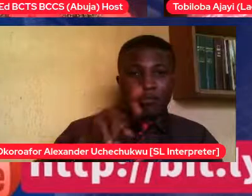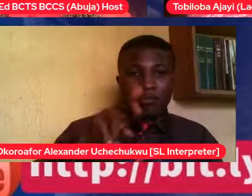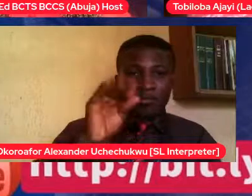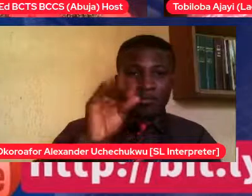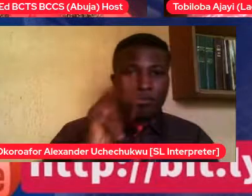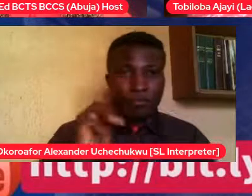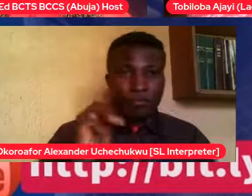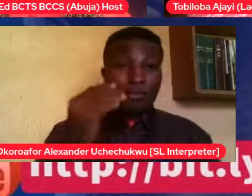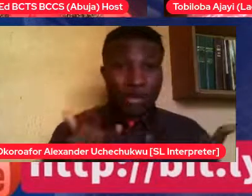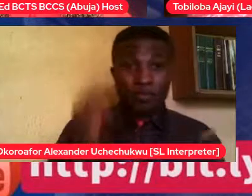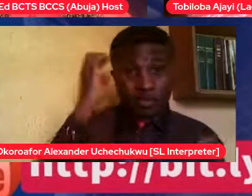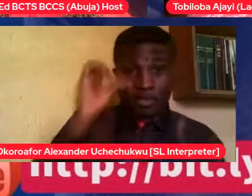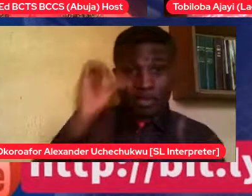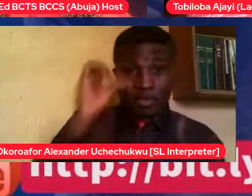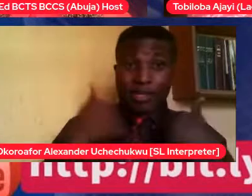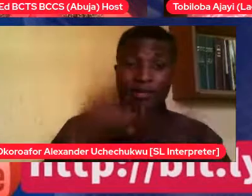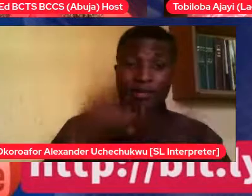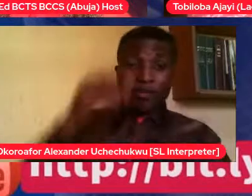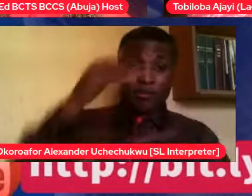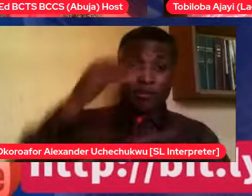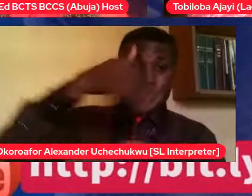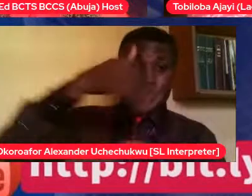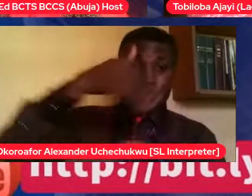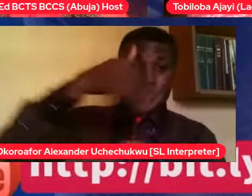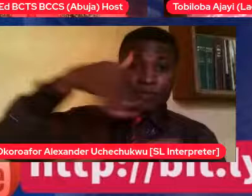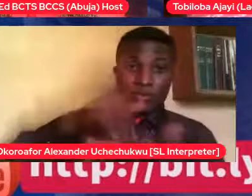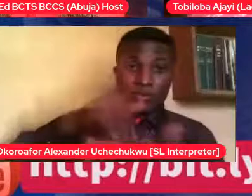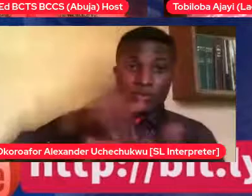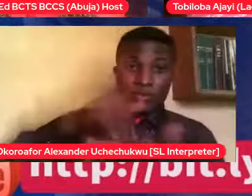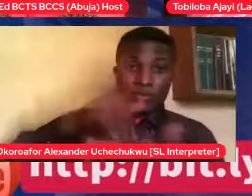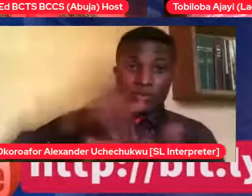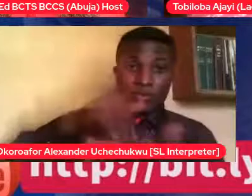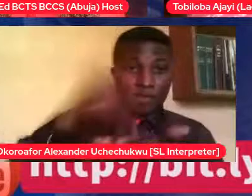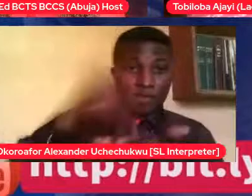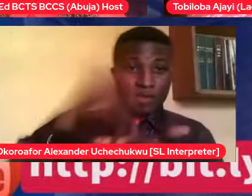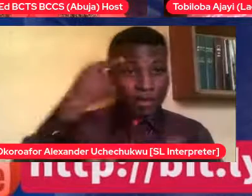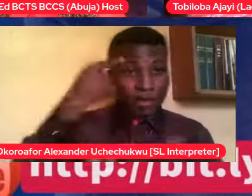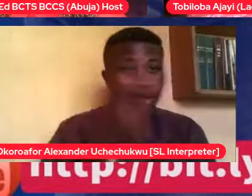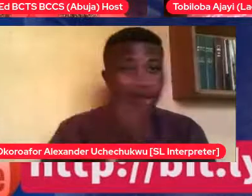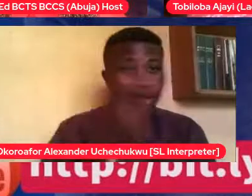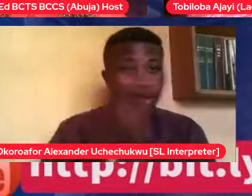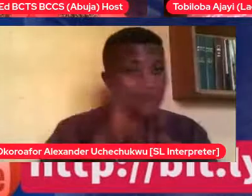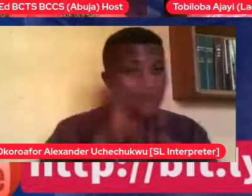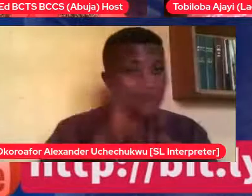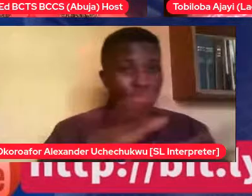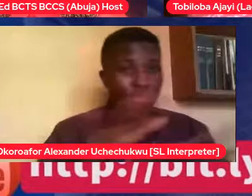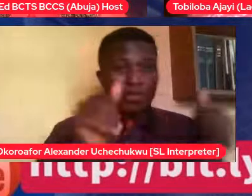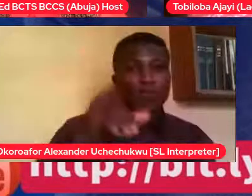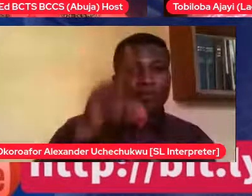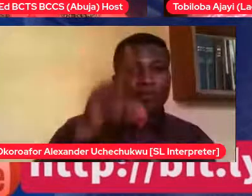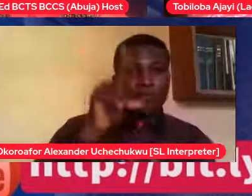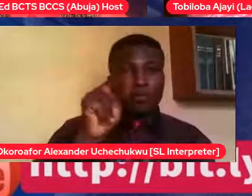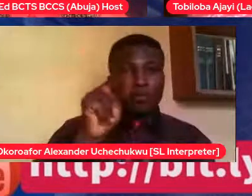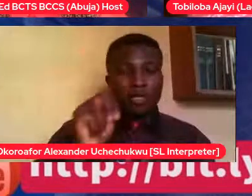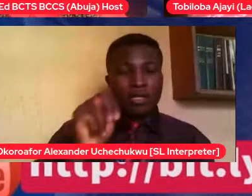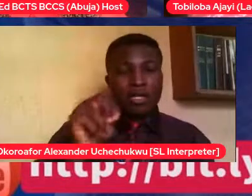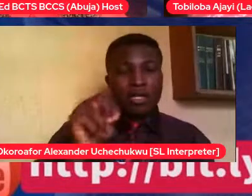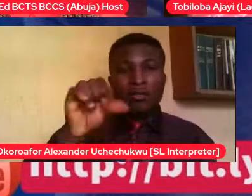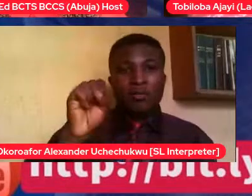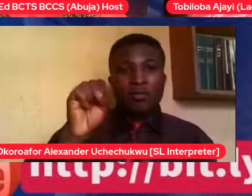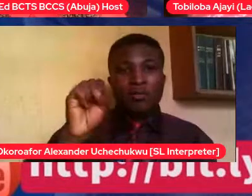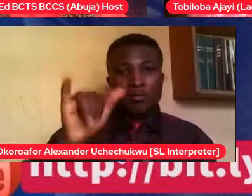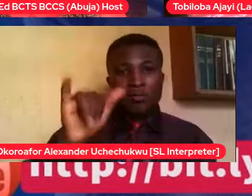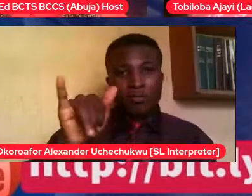came. Because I served in Kano, 2009. So I used to go to that place from time to time. One of the teenagers